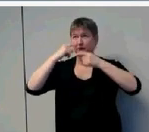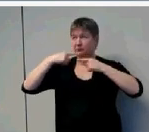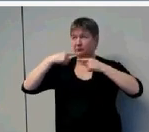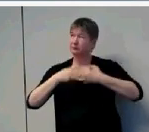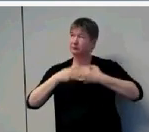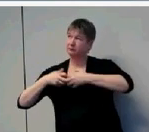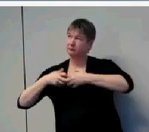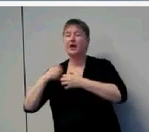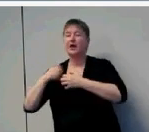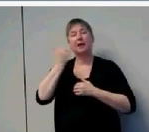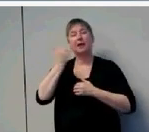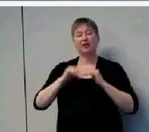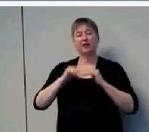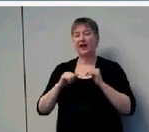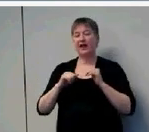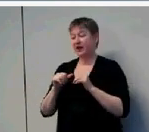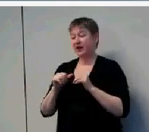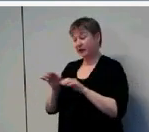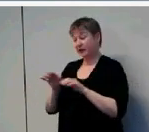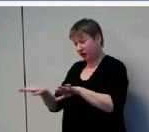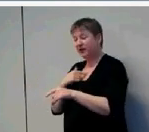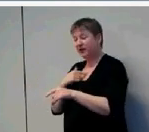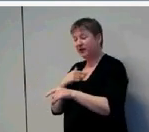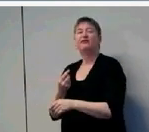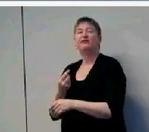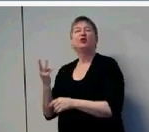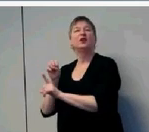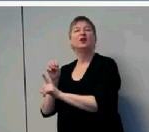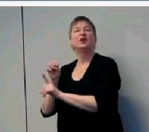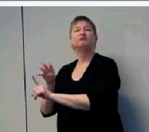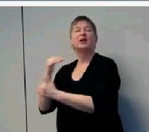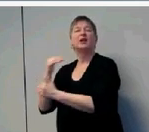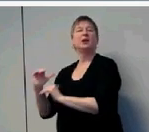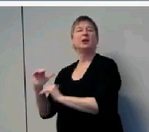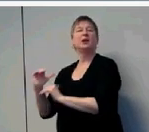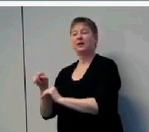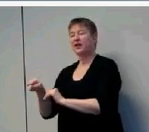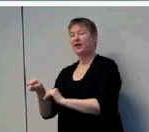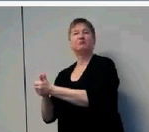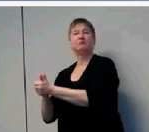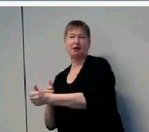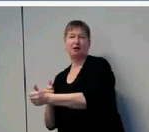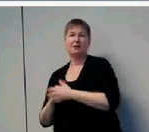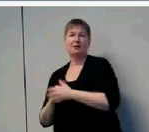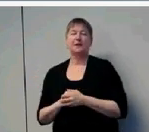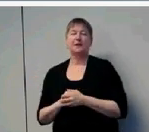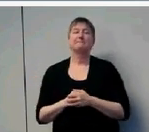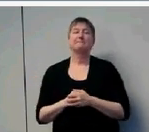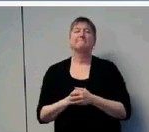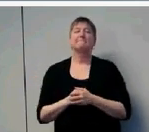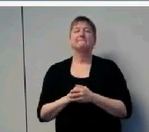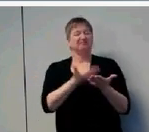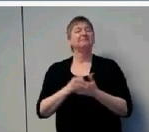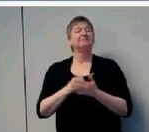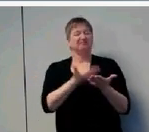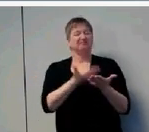There's also extensive research showing that when young children are learning language, they're drawing